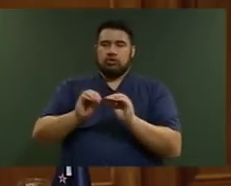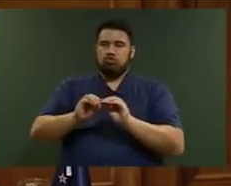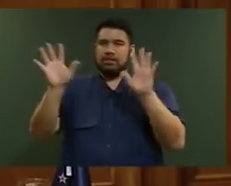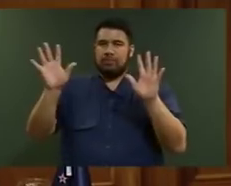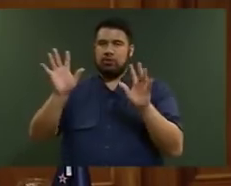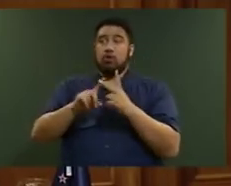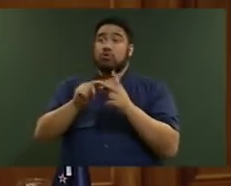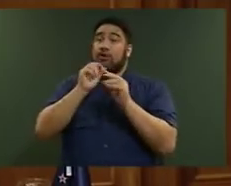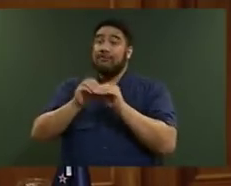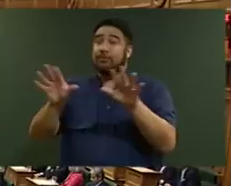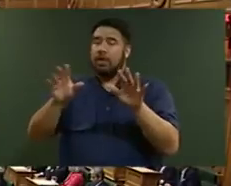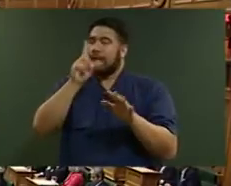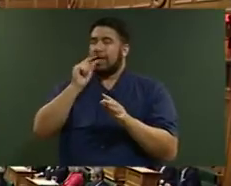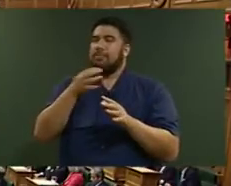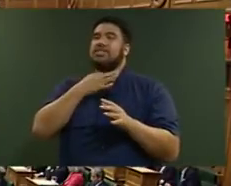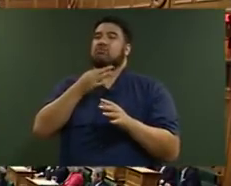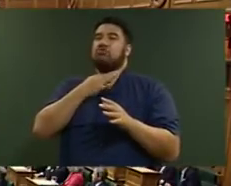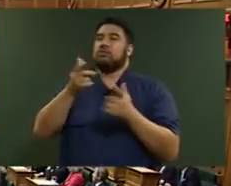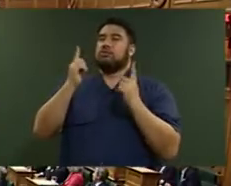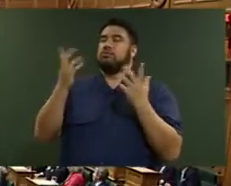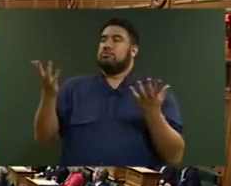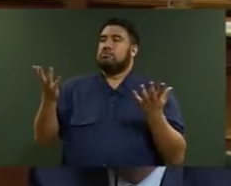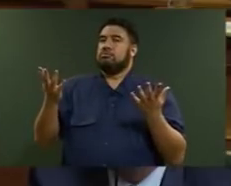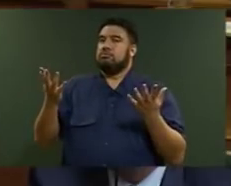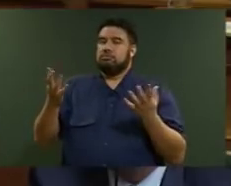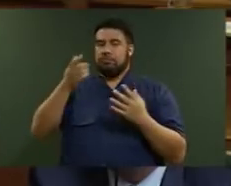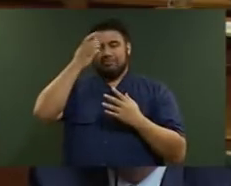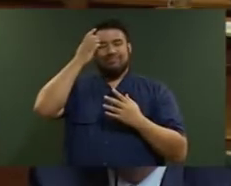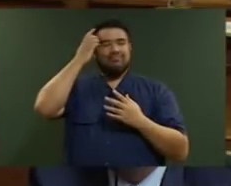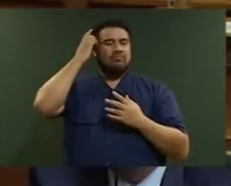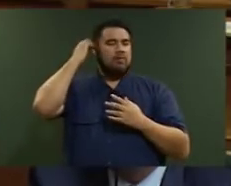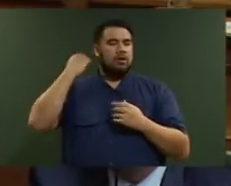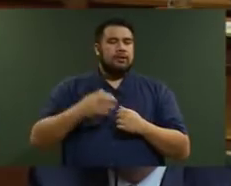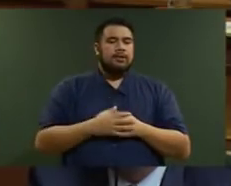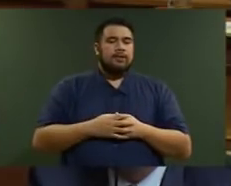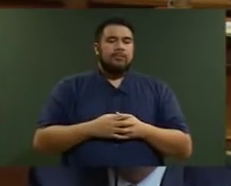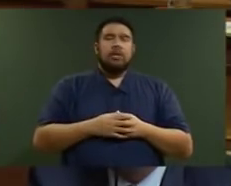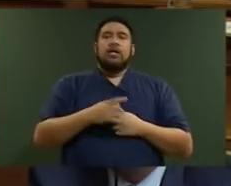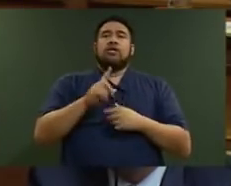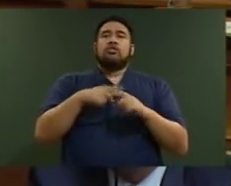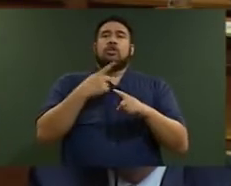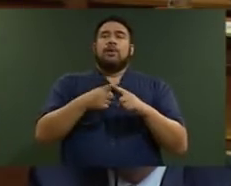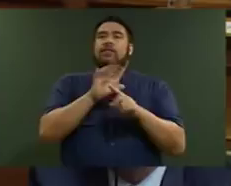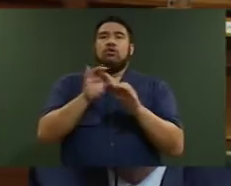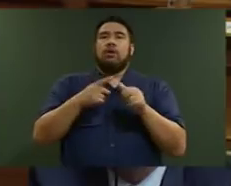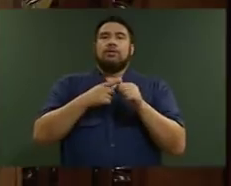very dangerous. Point of order, Mr Speaker, that did not at all answer the question. I